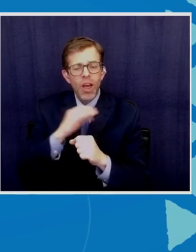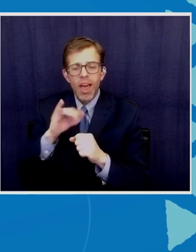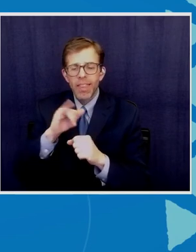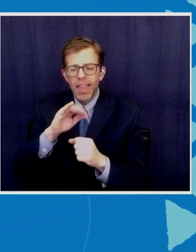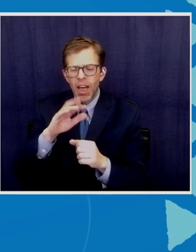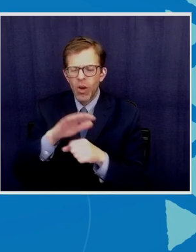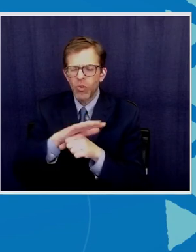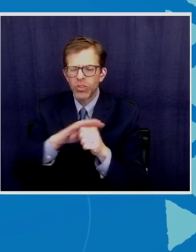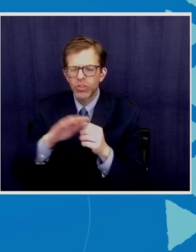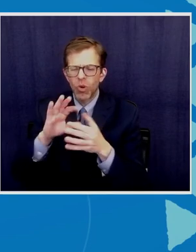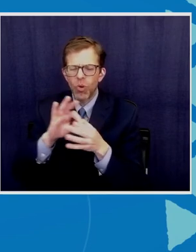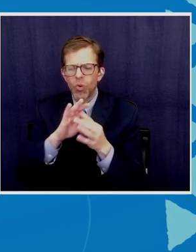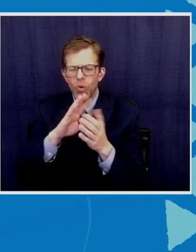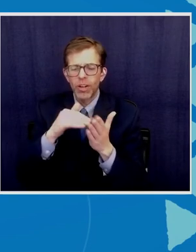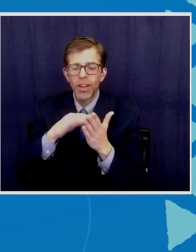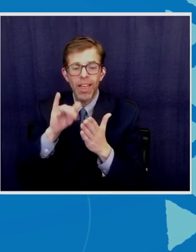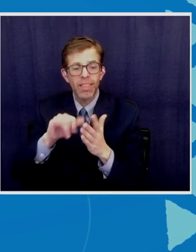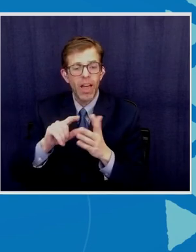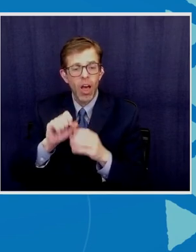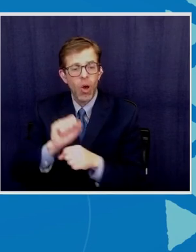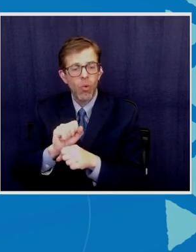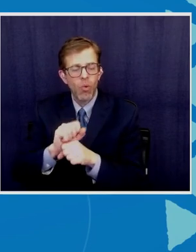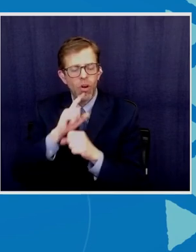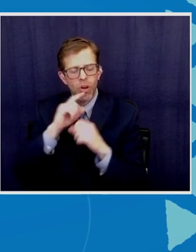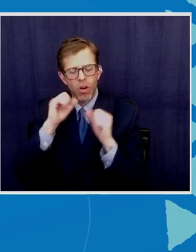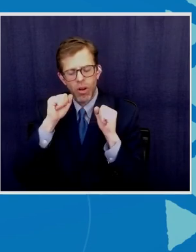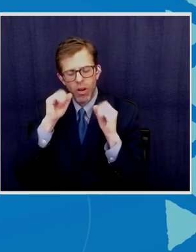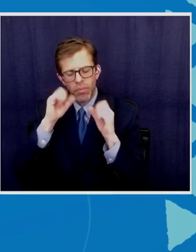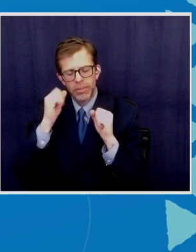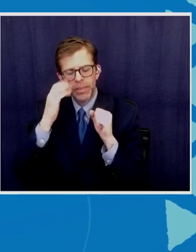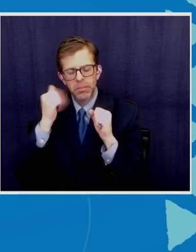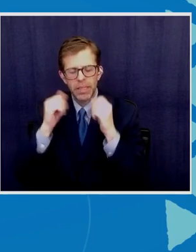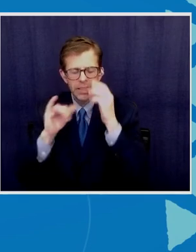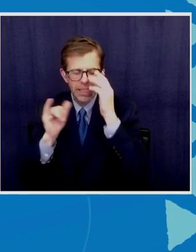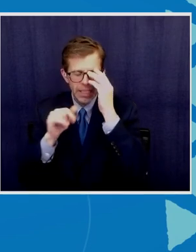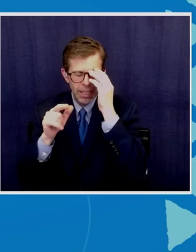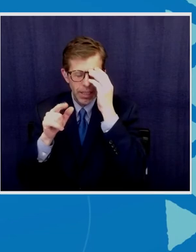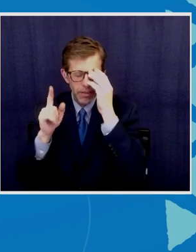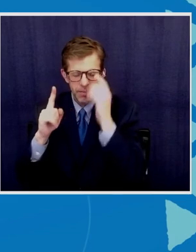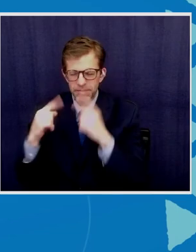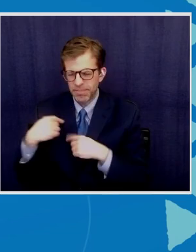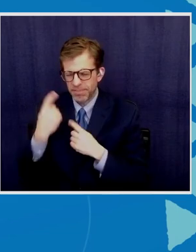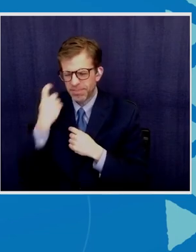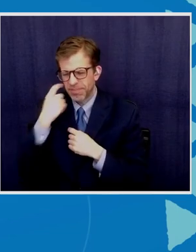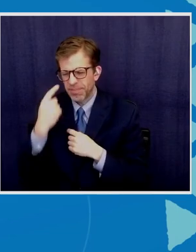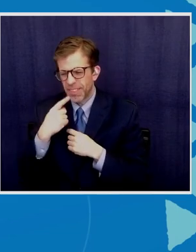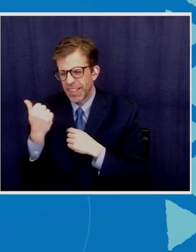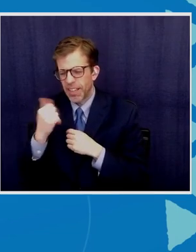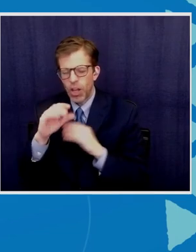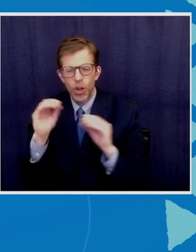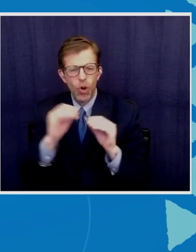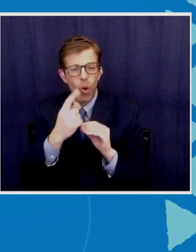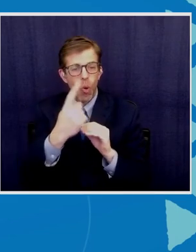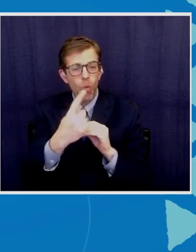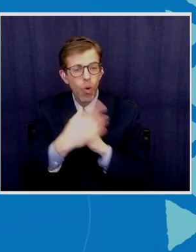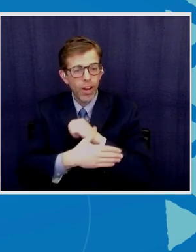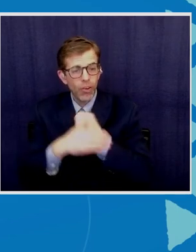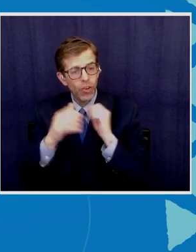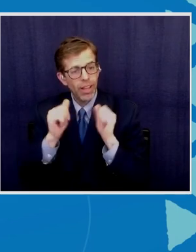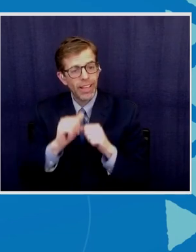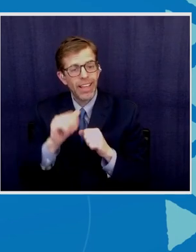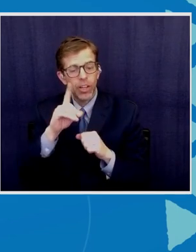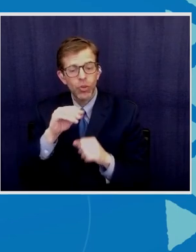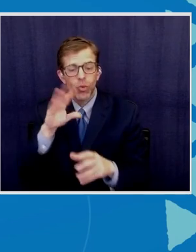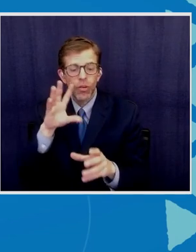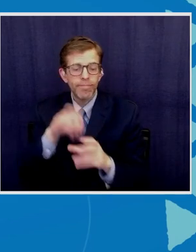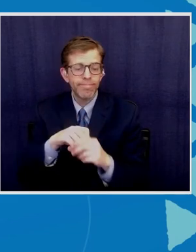initiatives are amazing because like has been said here no one country has the capacity to deal with maritime